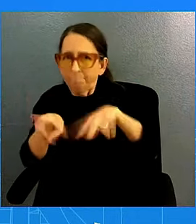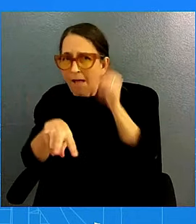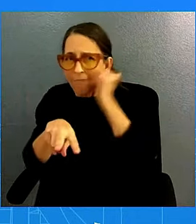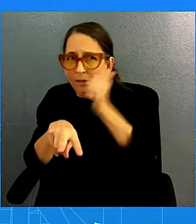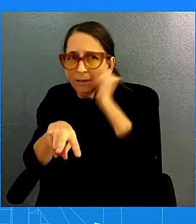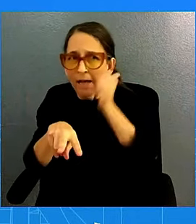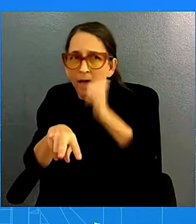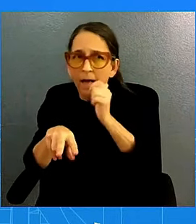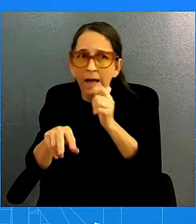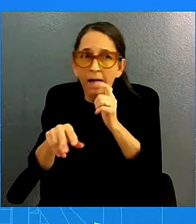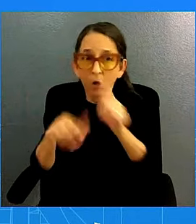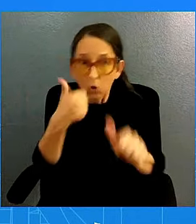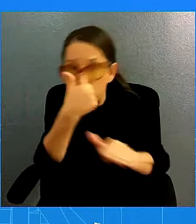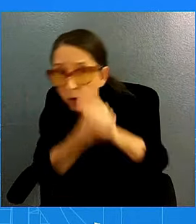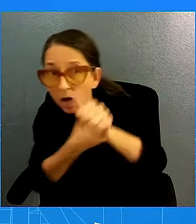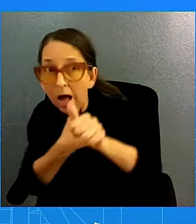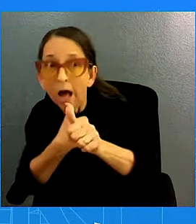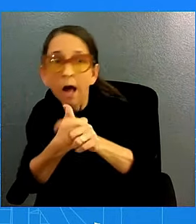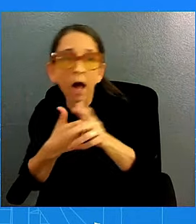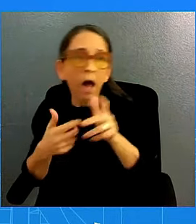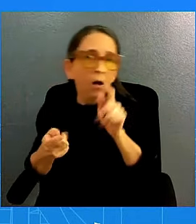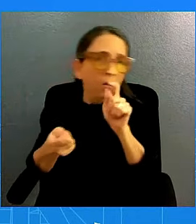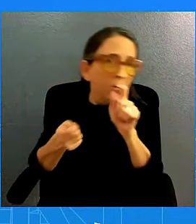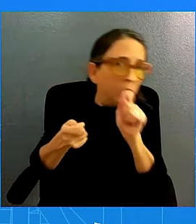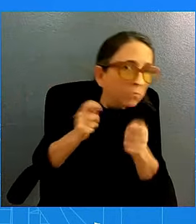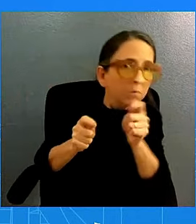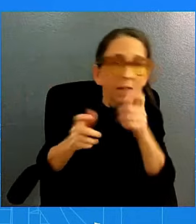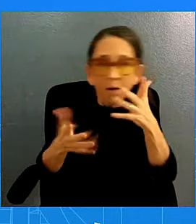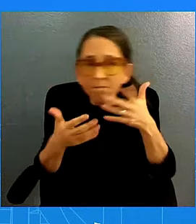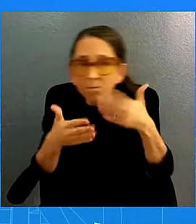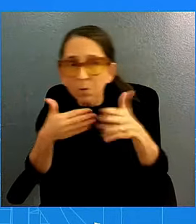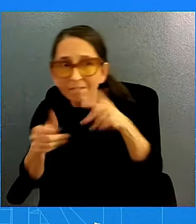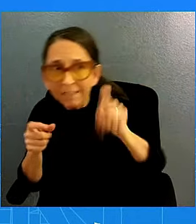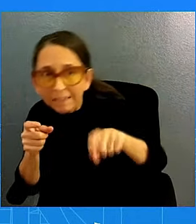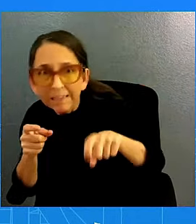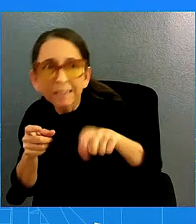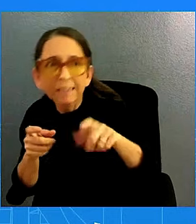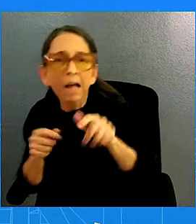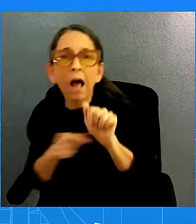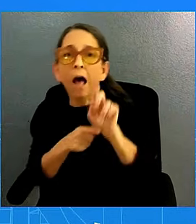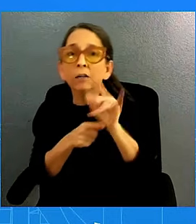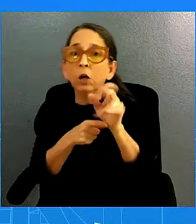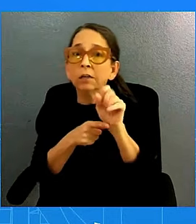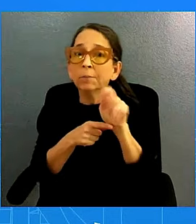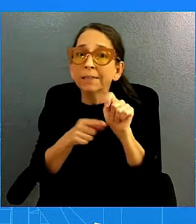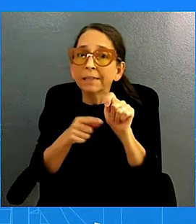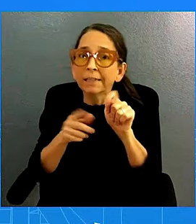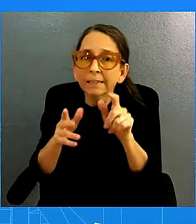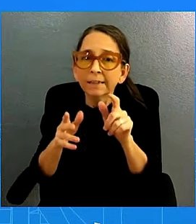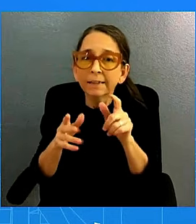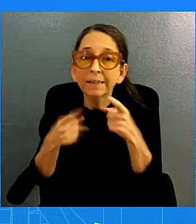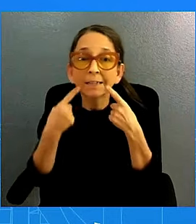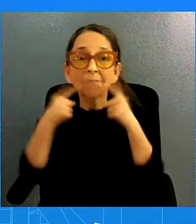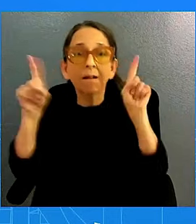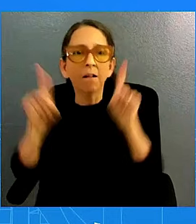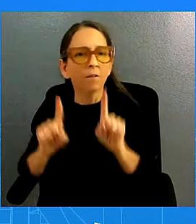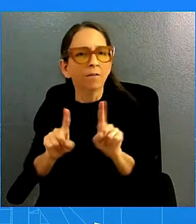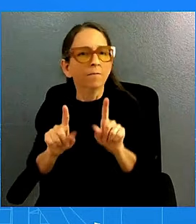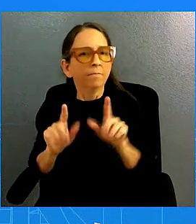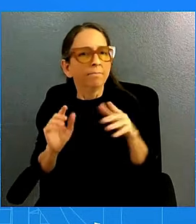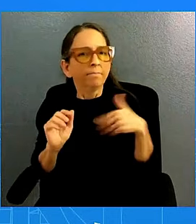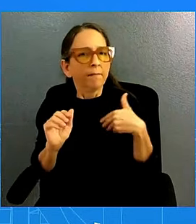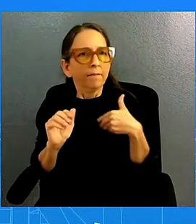as we need to. Not all those adjustments make headlines, or do we announce them, for understandable reasons. But the President is confident that